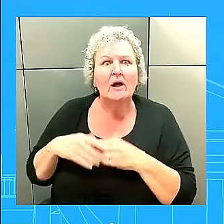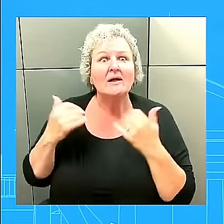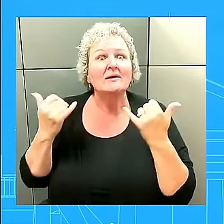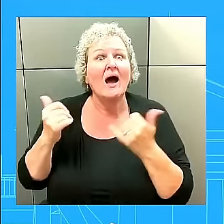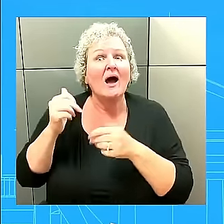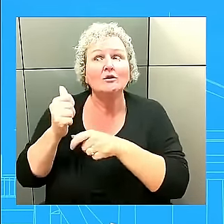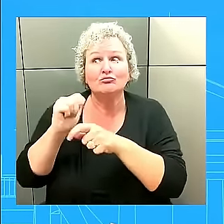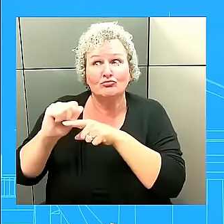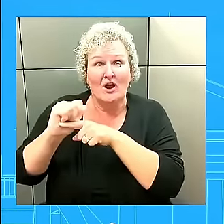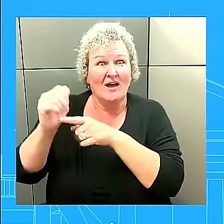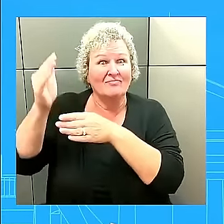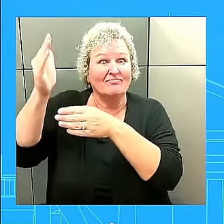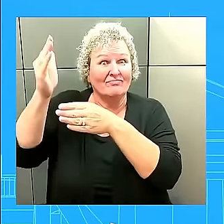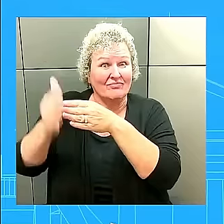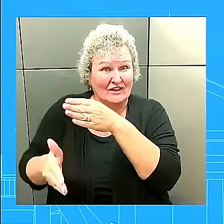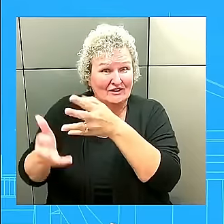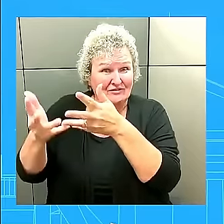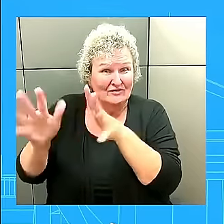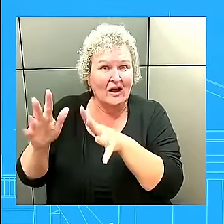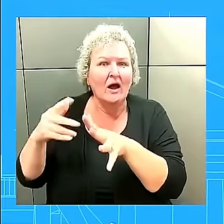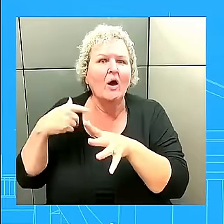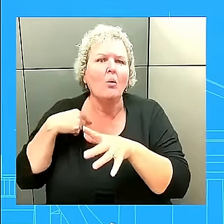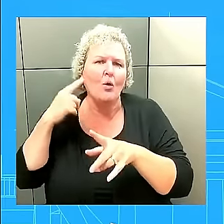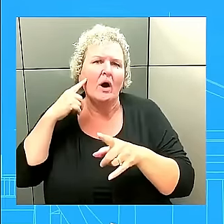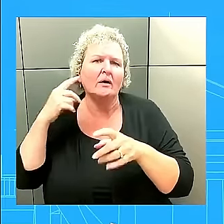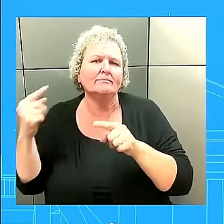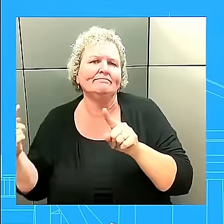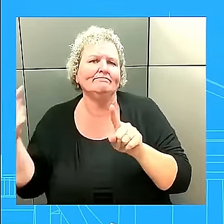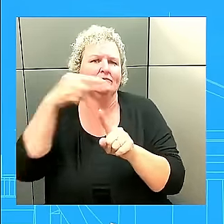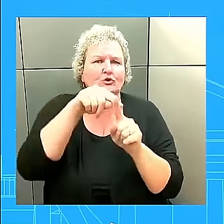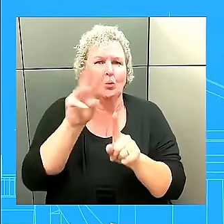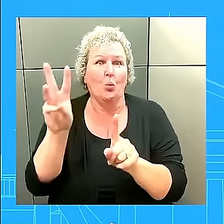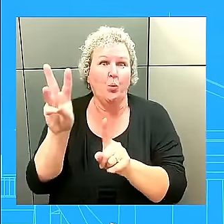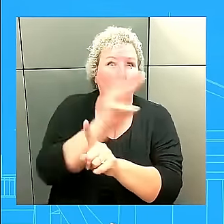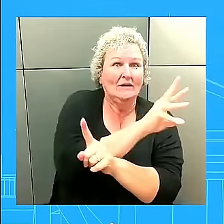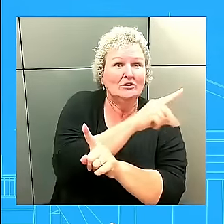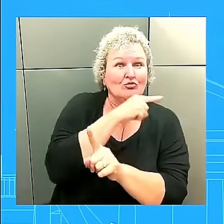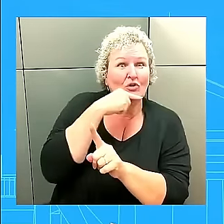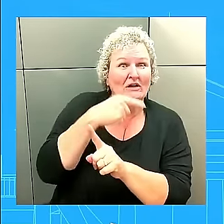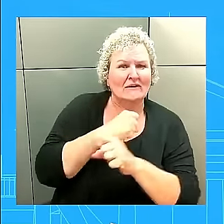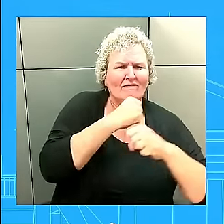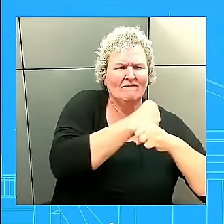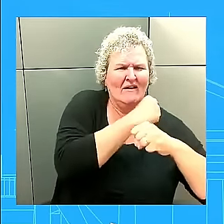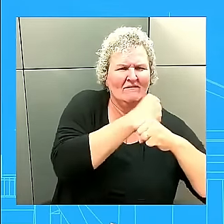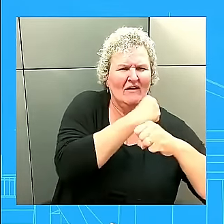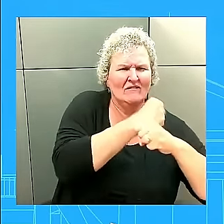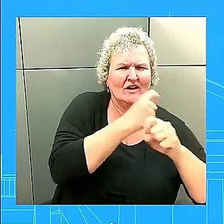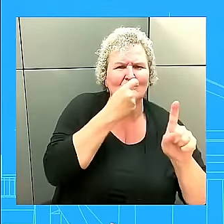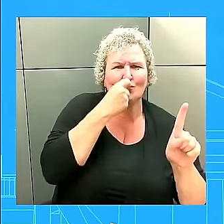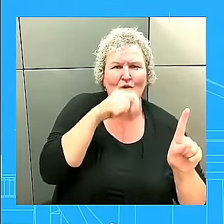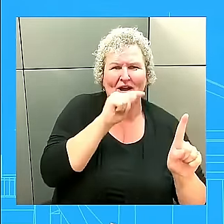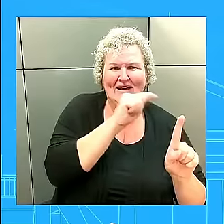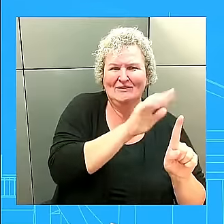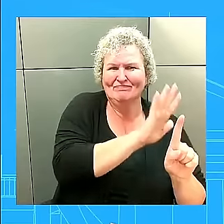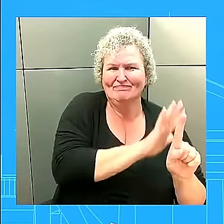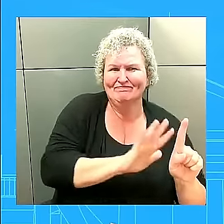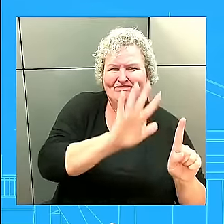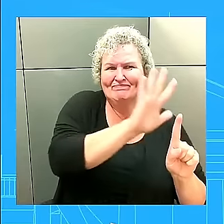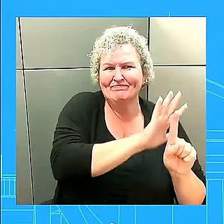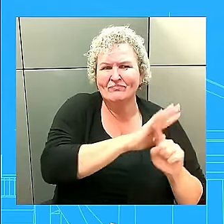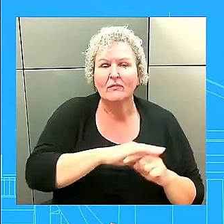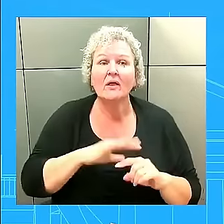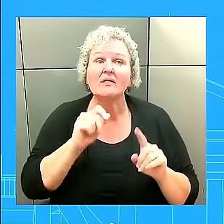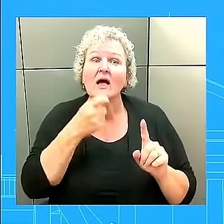to Western Russia and then engage in combat against the Ukrainian military. We have briefed the Ukrainian government on our